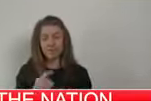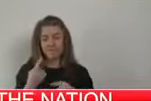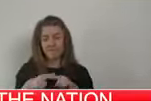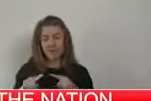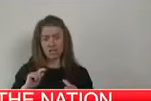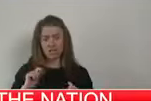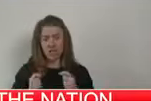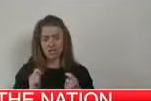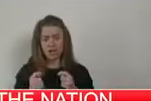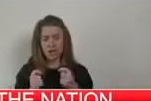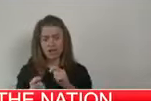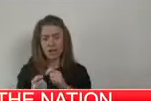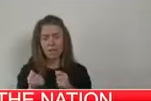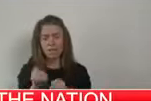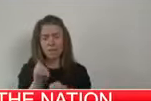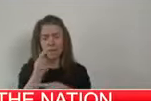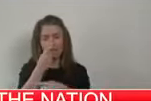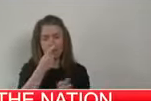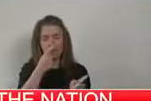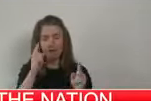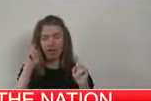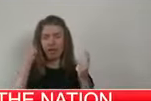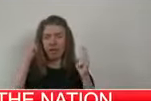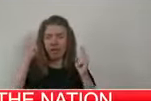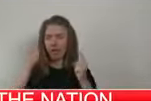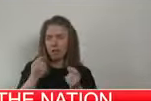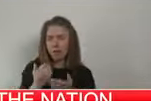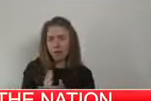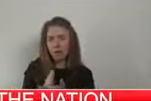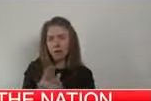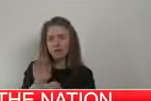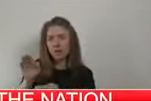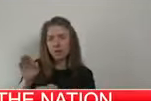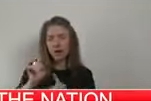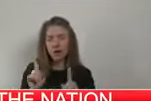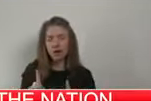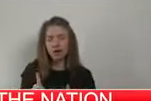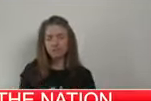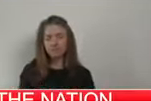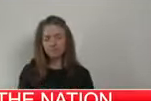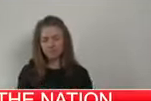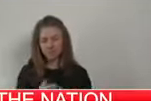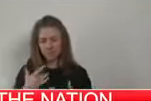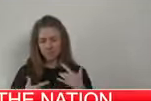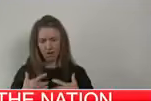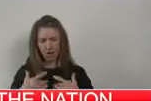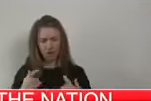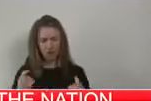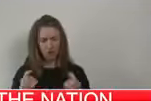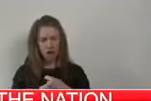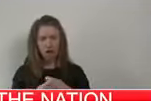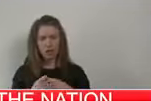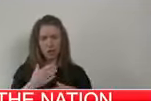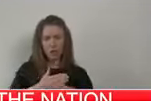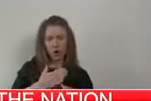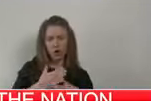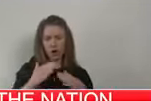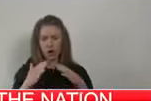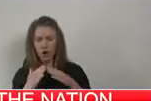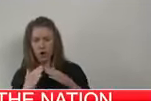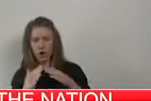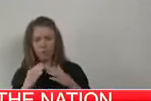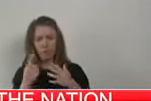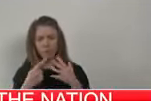creates anxiety and uncertainty especially when it means changing how we live. That's why today